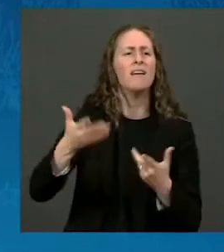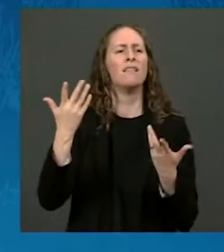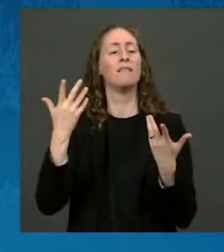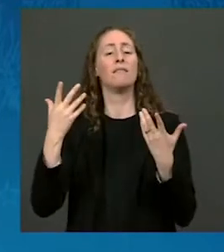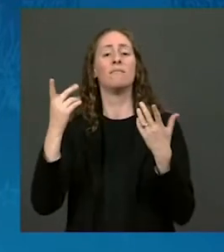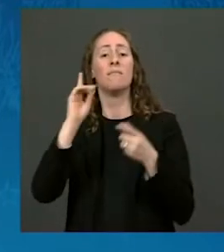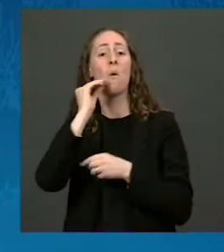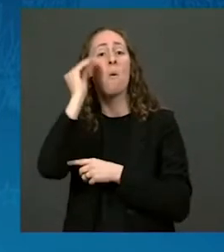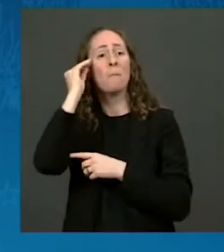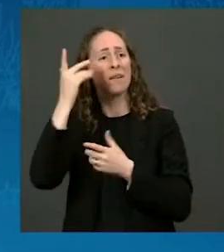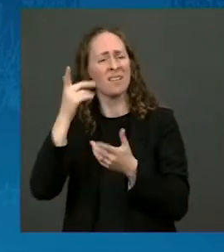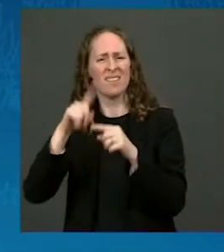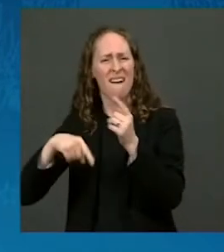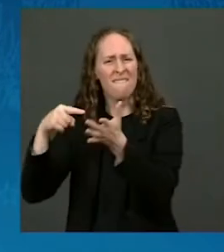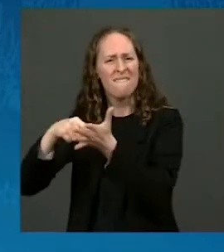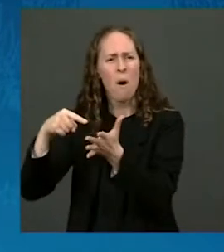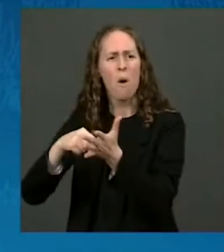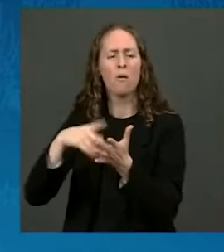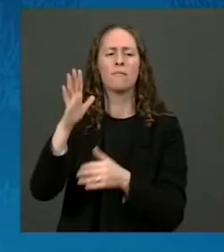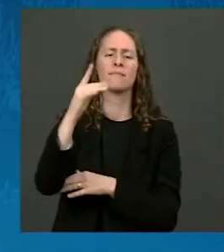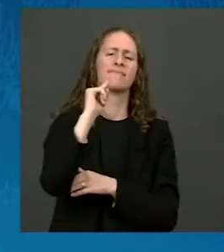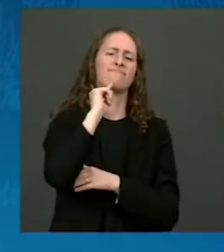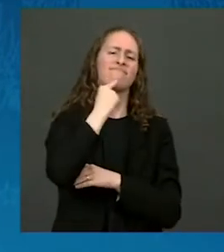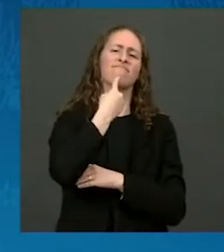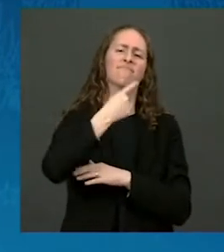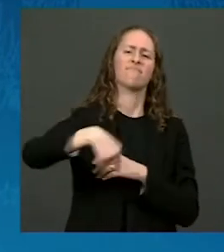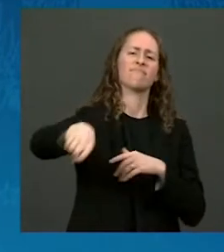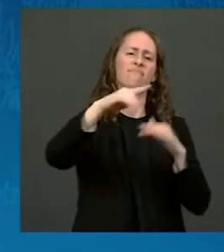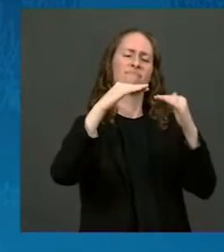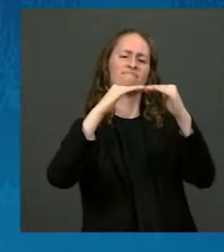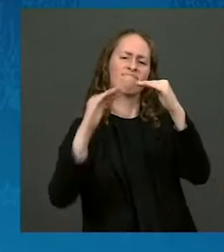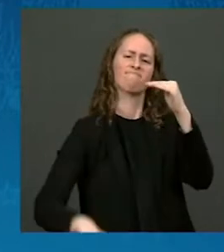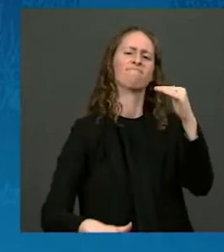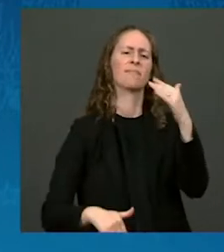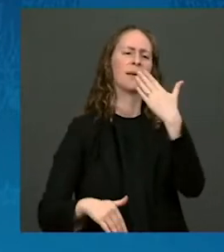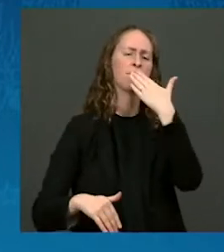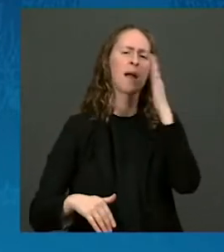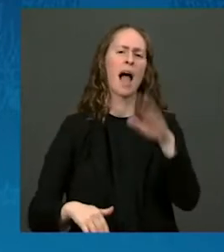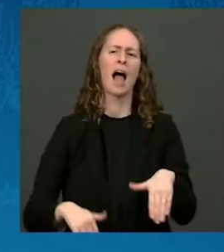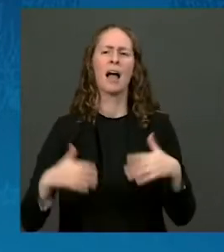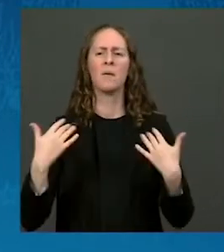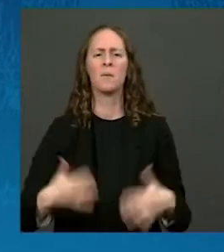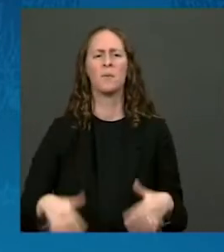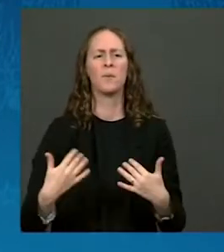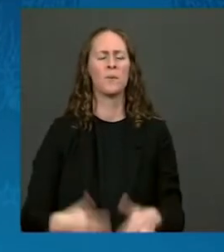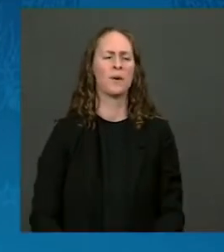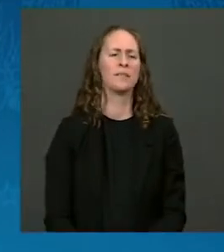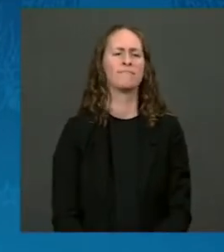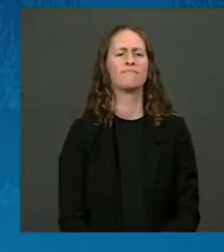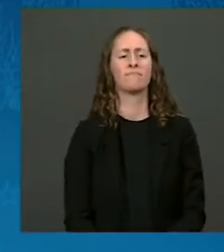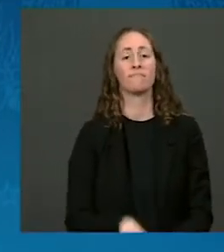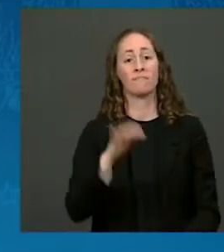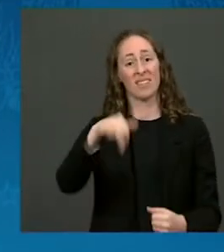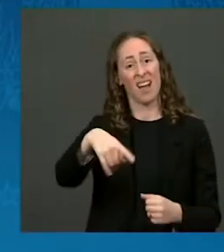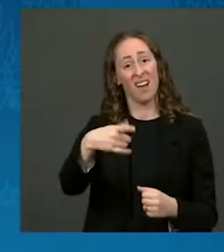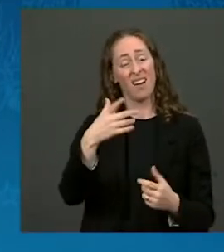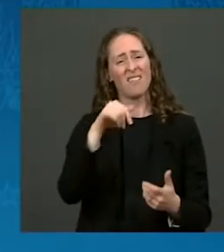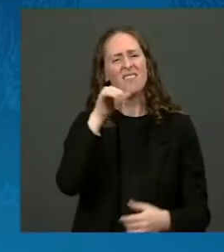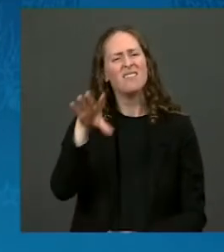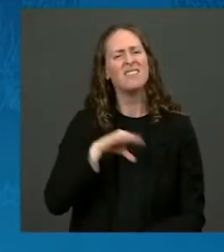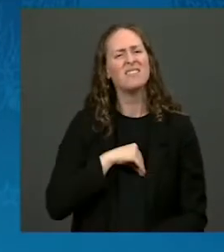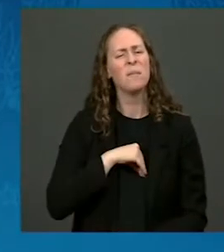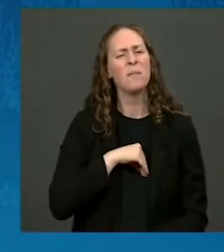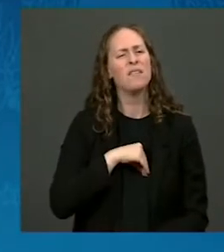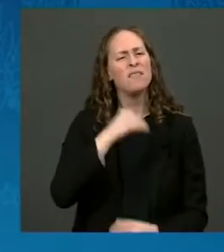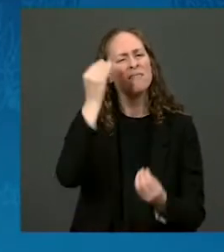persistent inequity, this persistent injustice is not right, and the